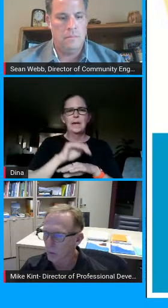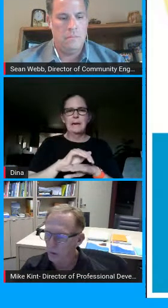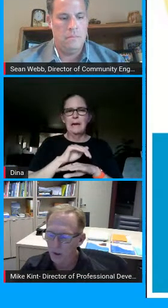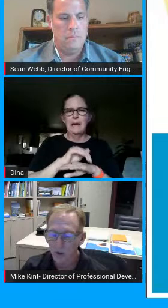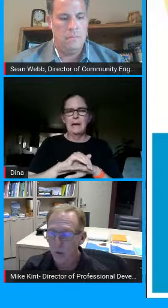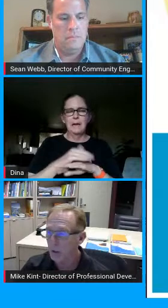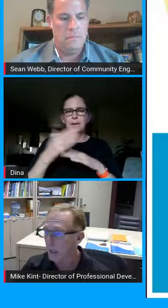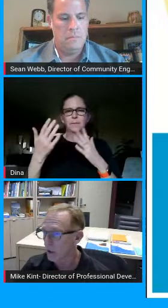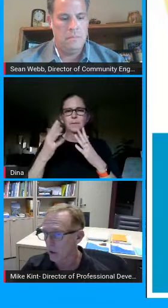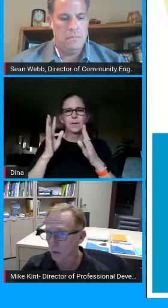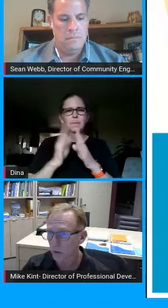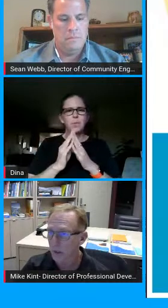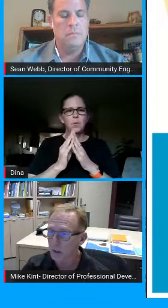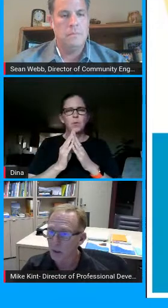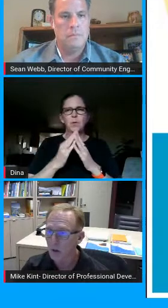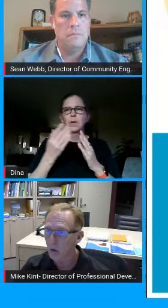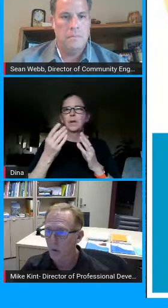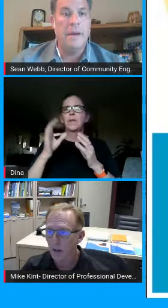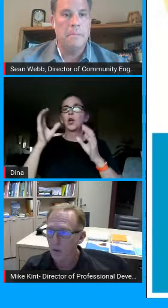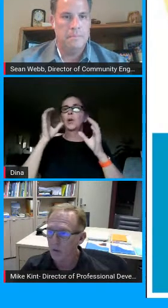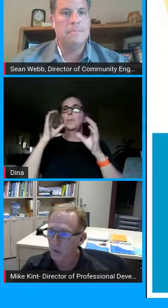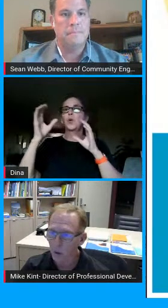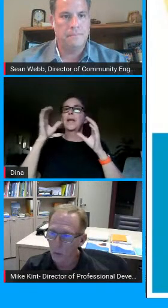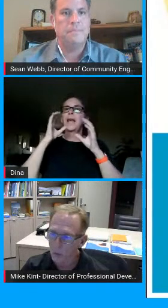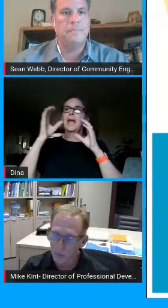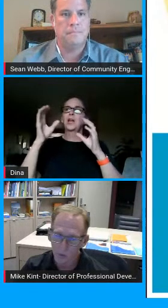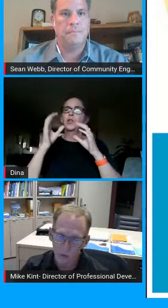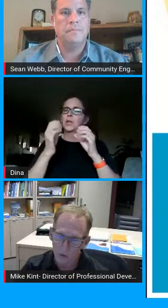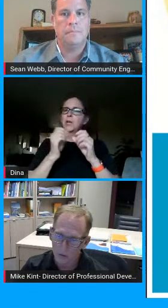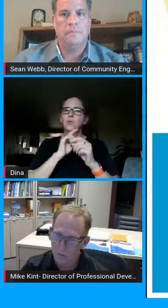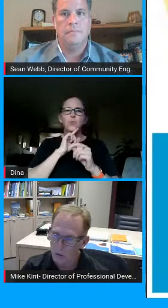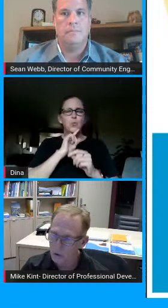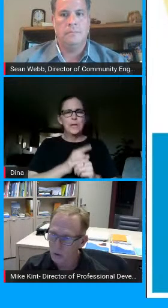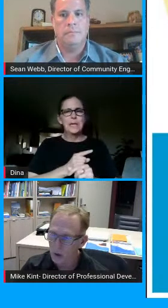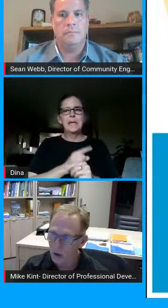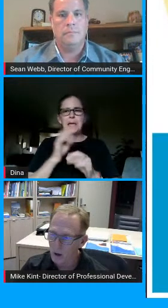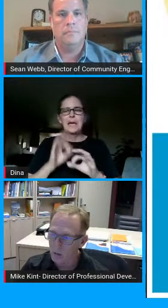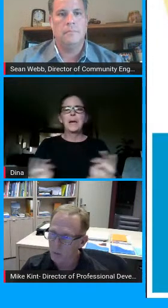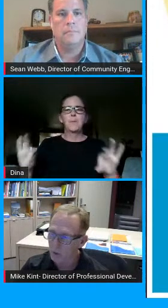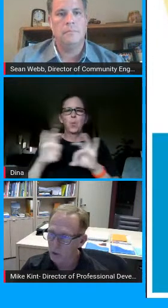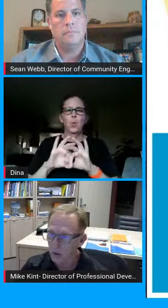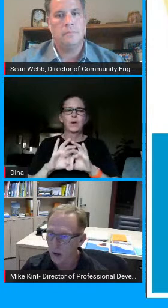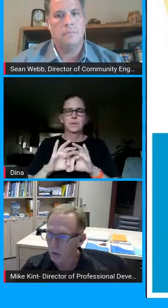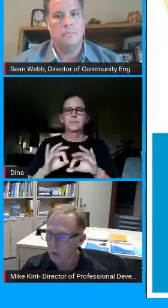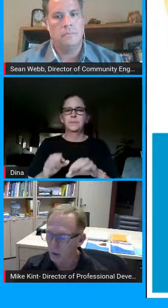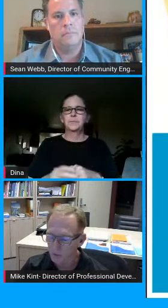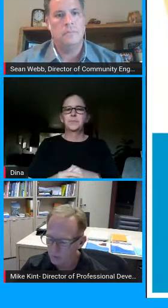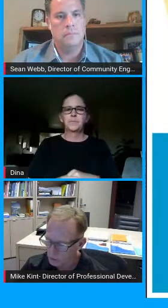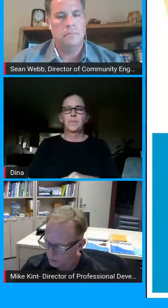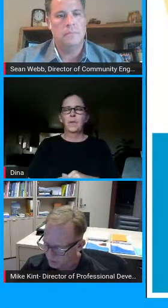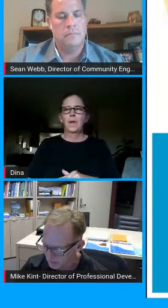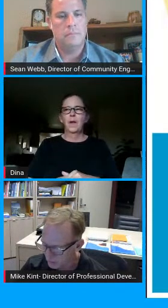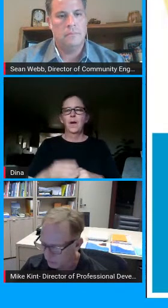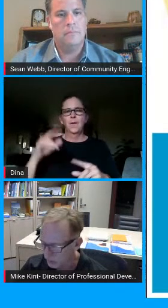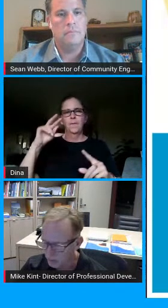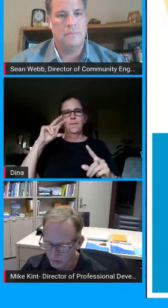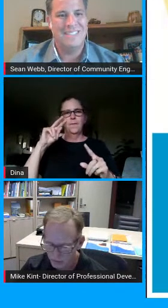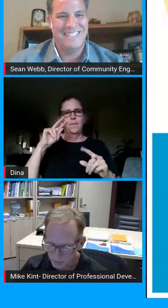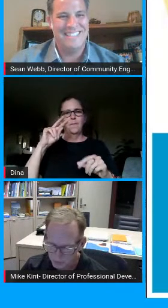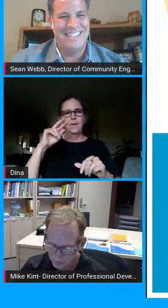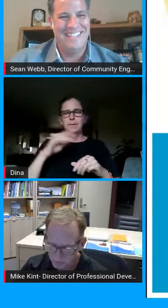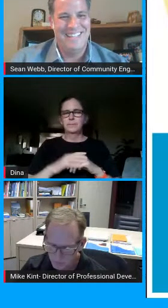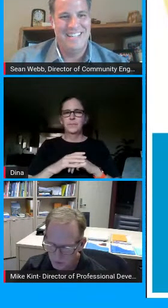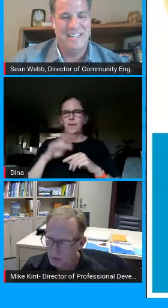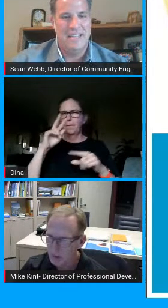what communication is key so that's what the whole purpose is of virtual um the virtual hours are the virtual sorry